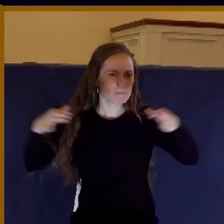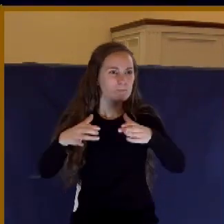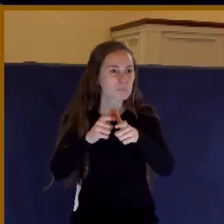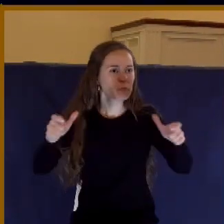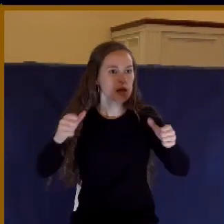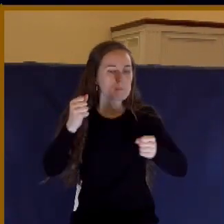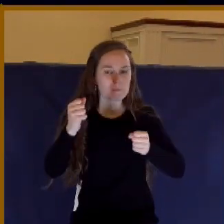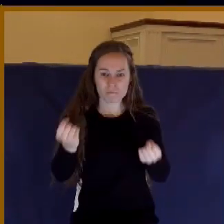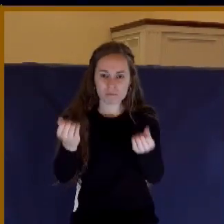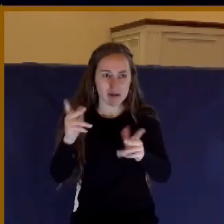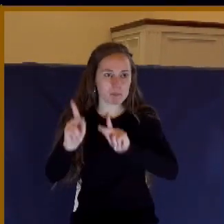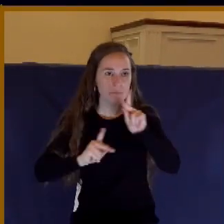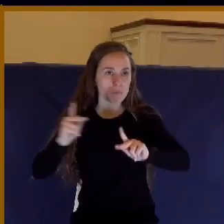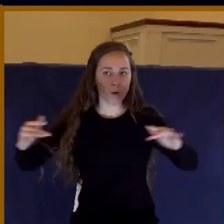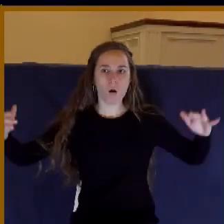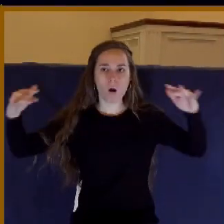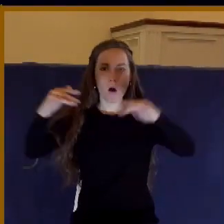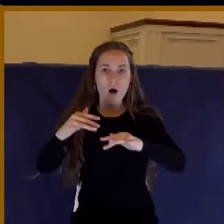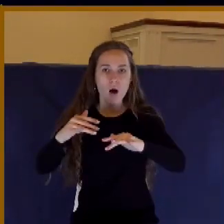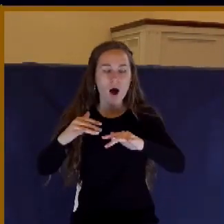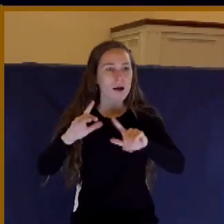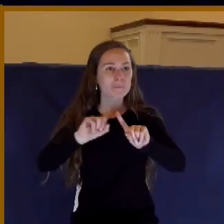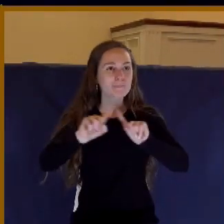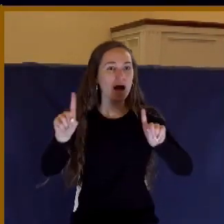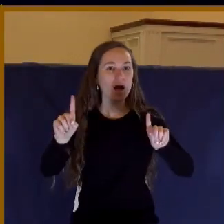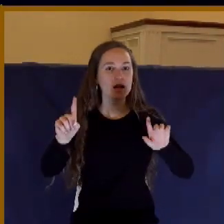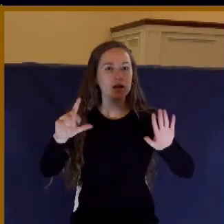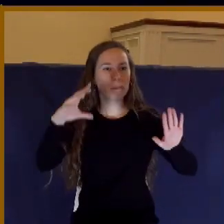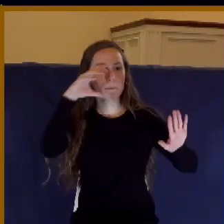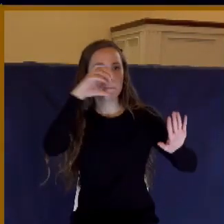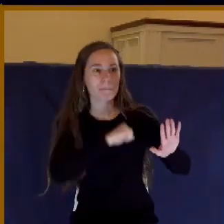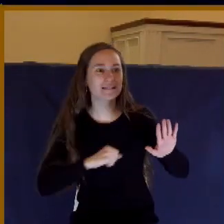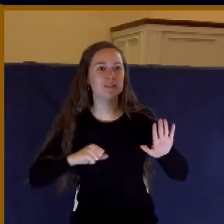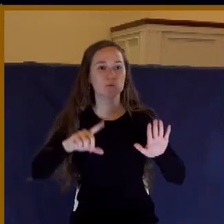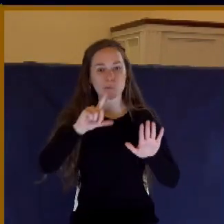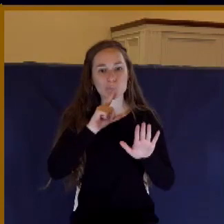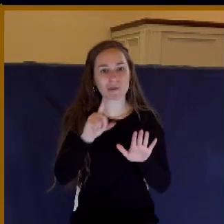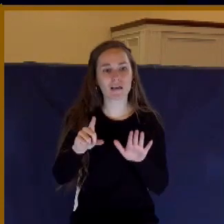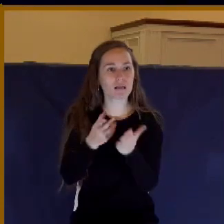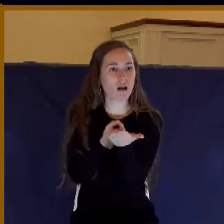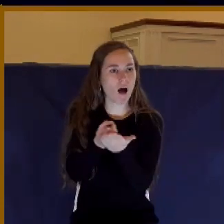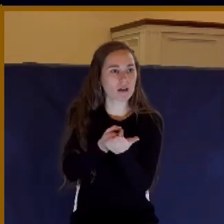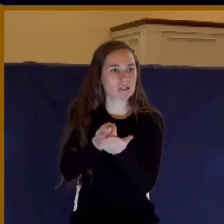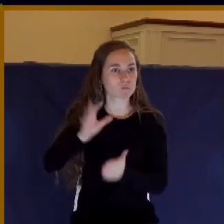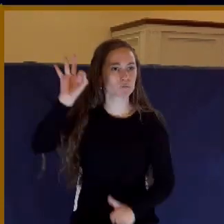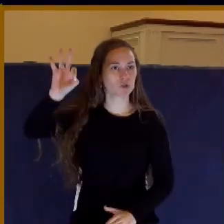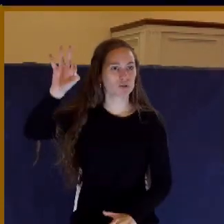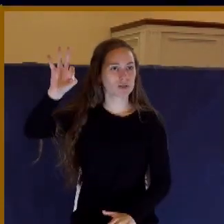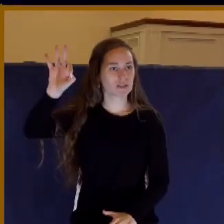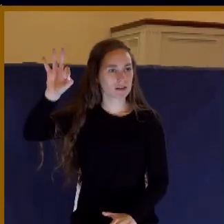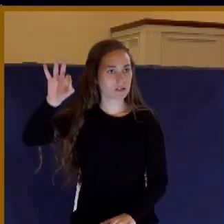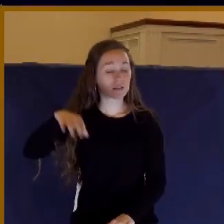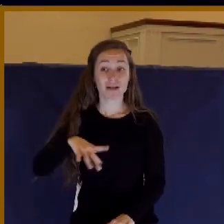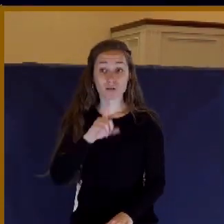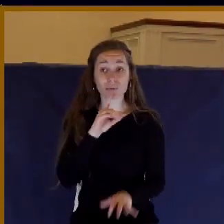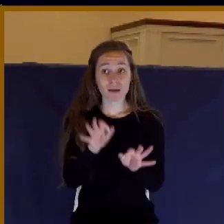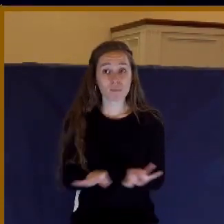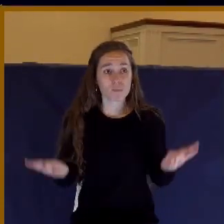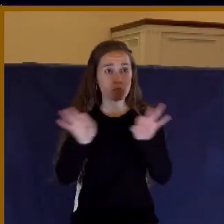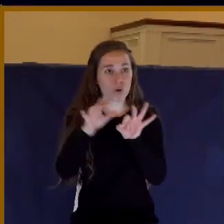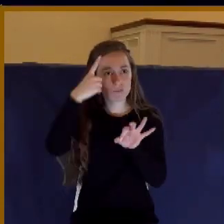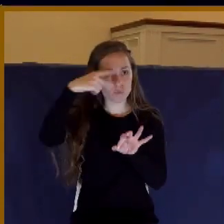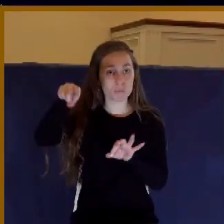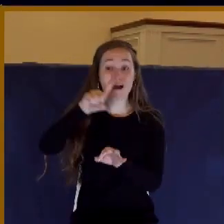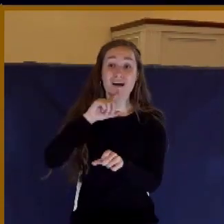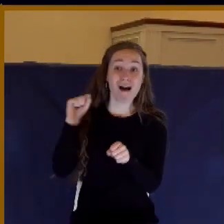the Word of God and to make sure that people are really a part of the kingdom. It's more important for you to be a part of the kingdom of God than to have your name on the